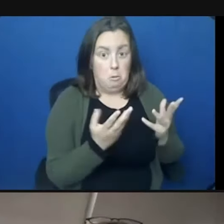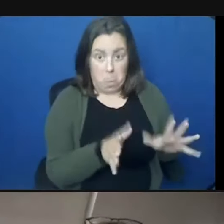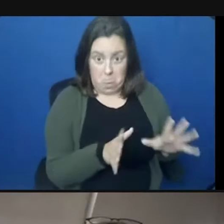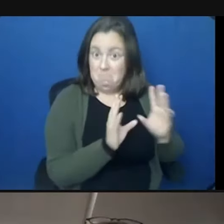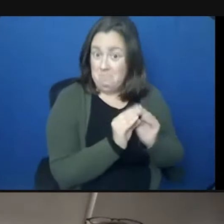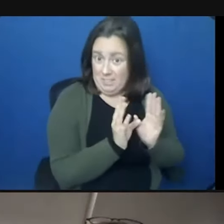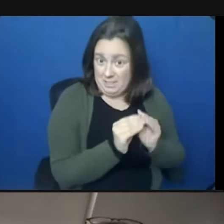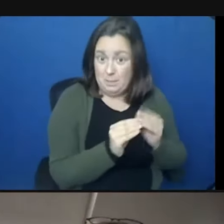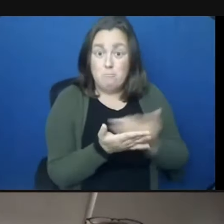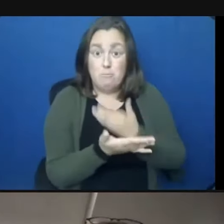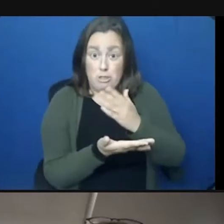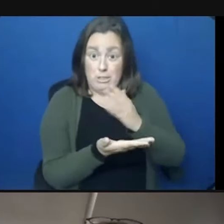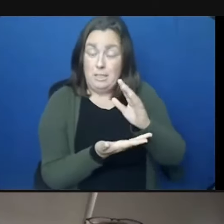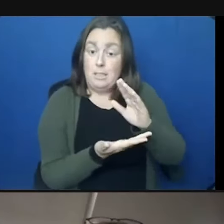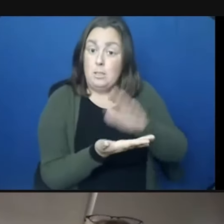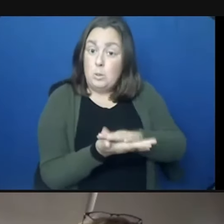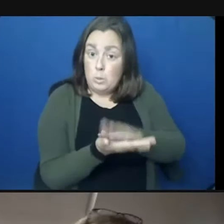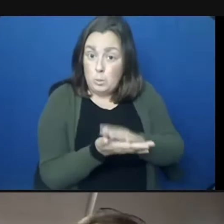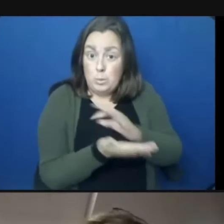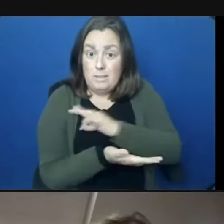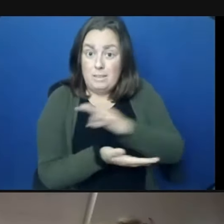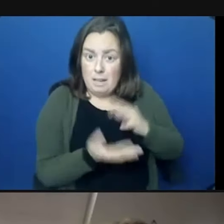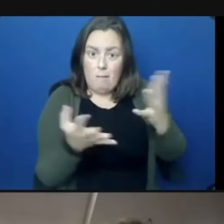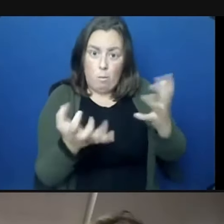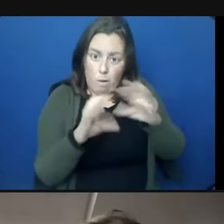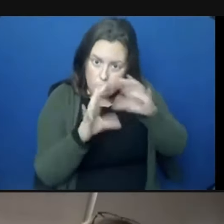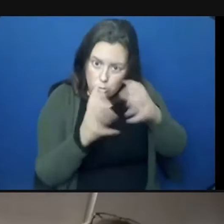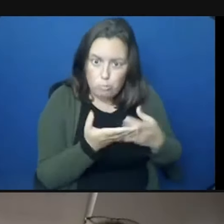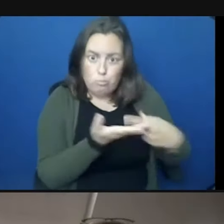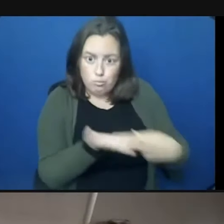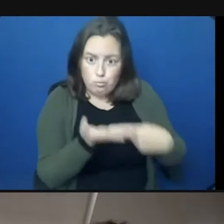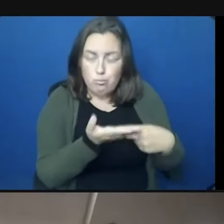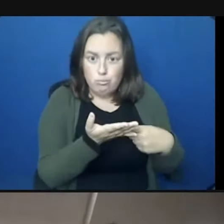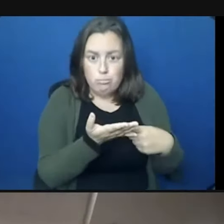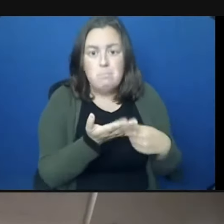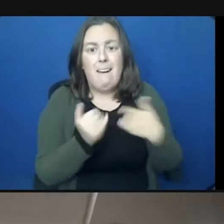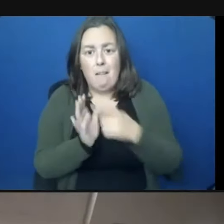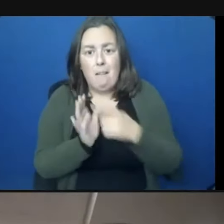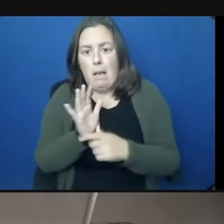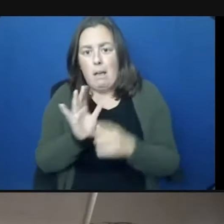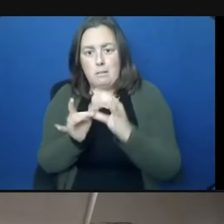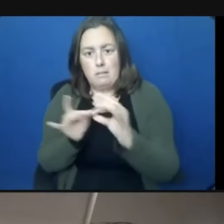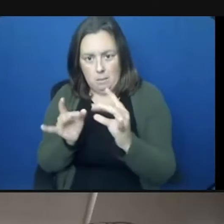staff felt they wanted to have their collective voices be heard. So Amy Warren is going to read that statement right now.